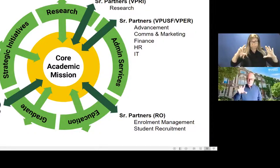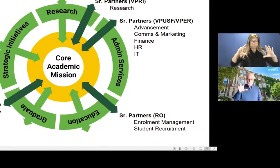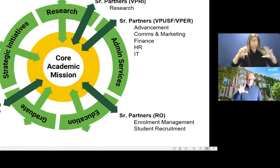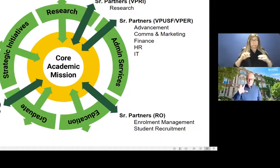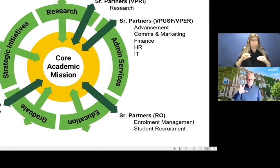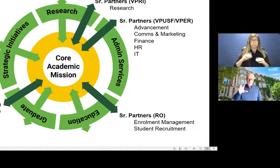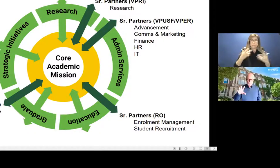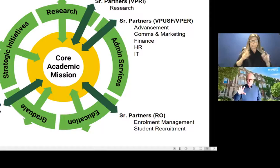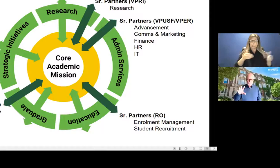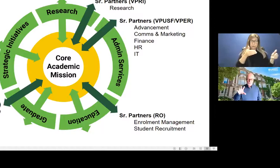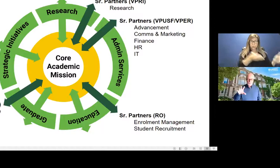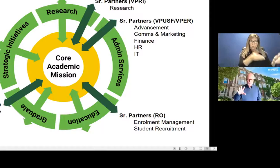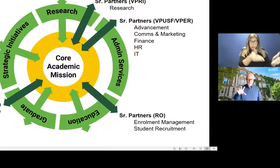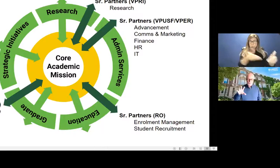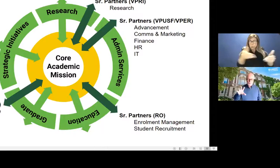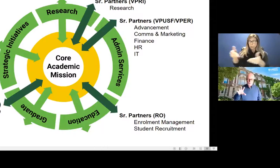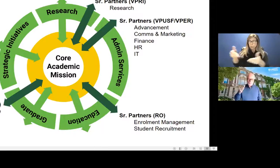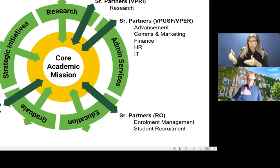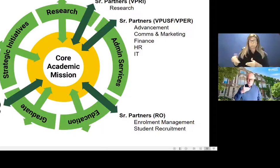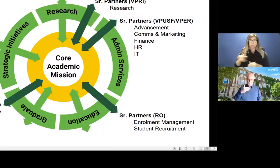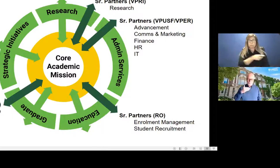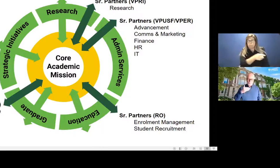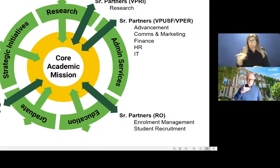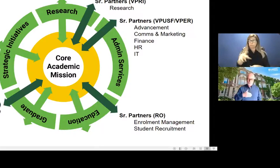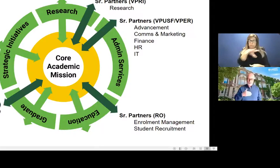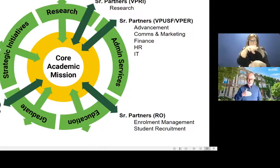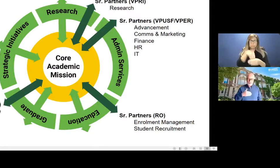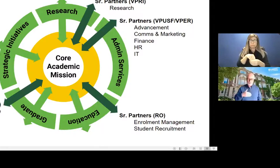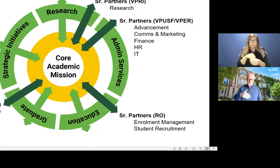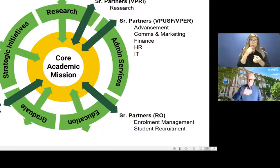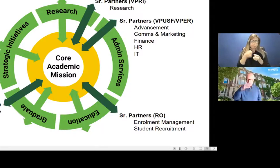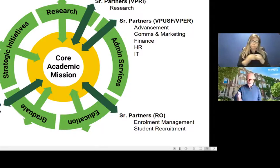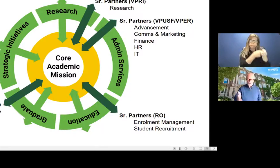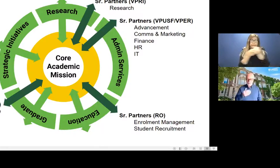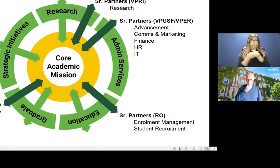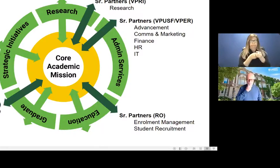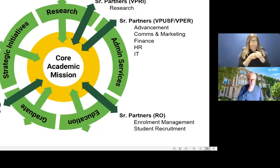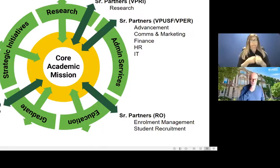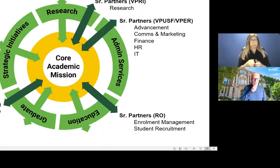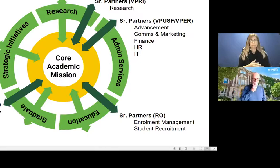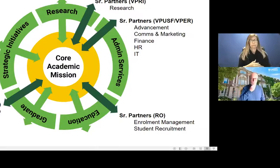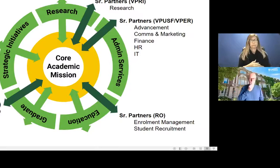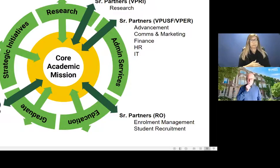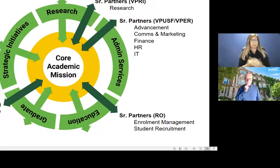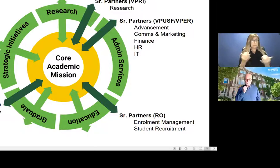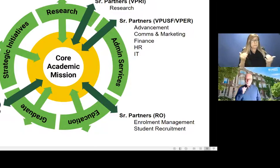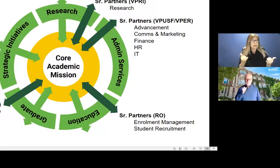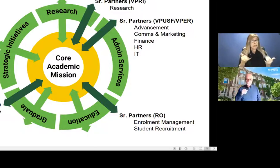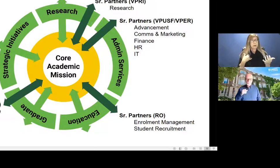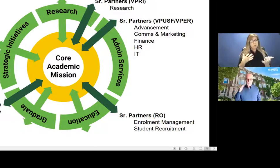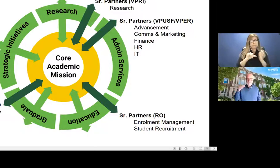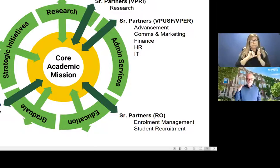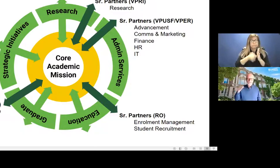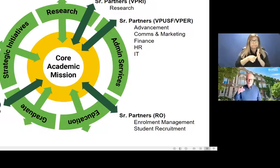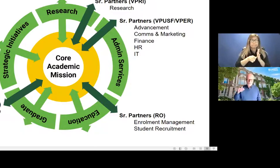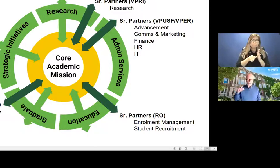individuals who are working in support of the faculties through these offices, I just want to highlight a little